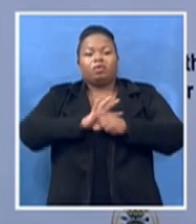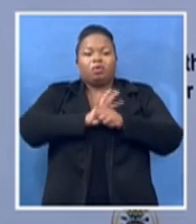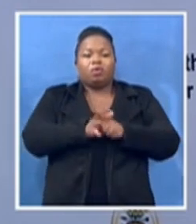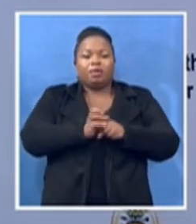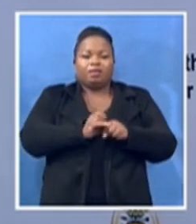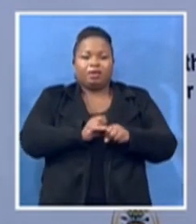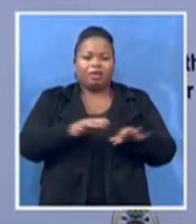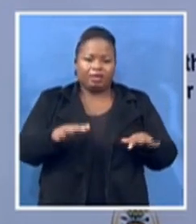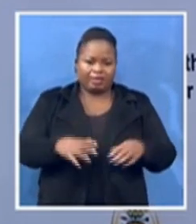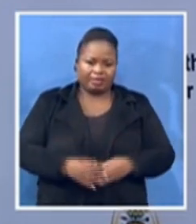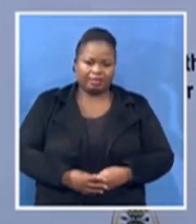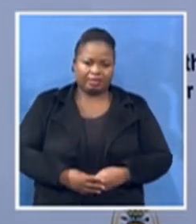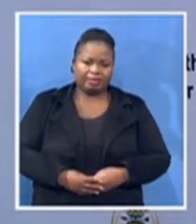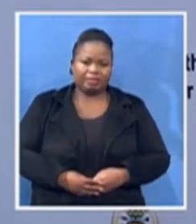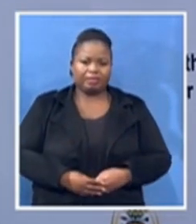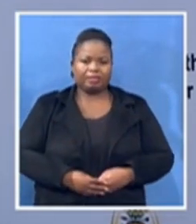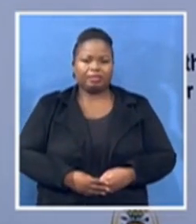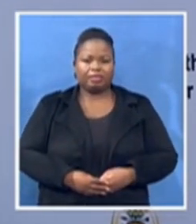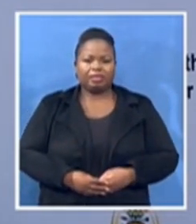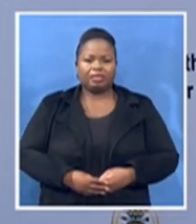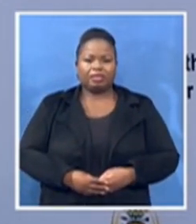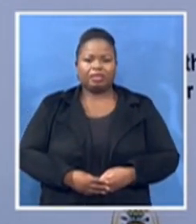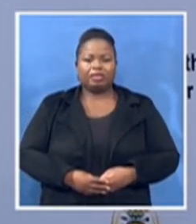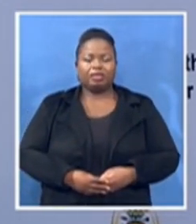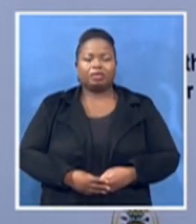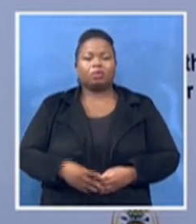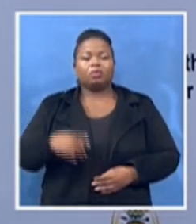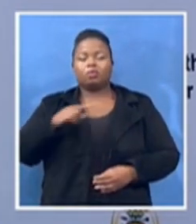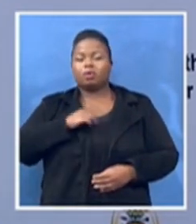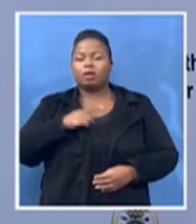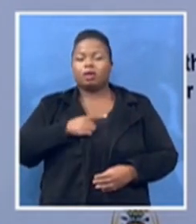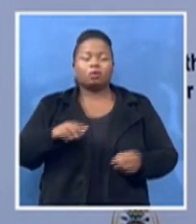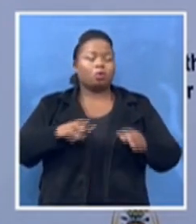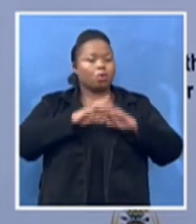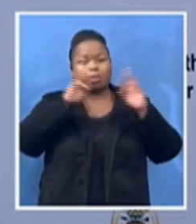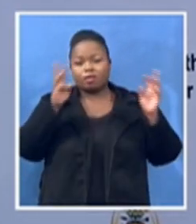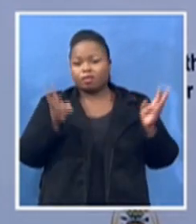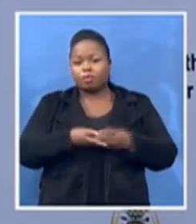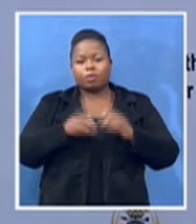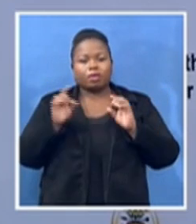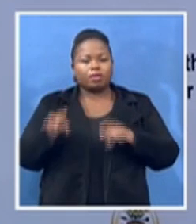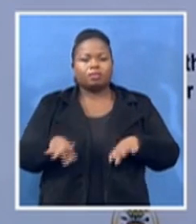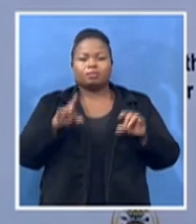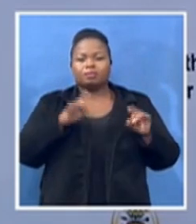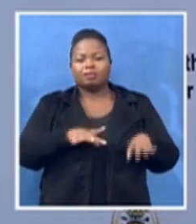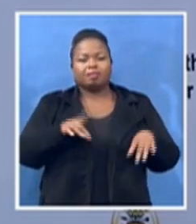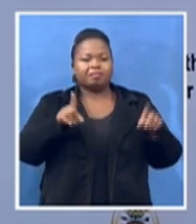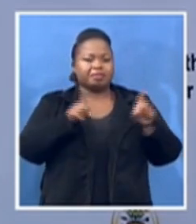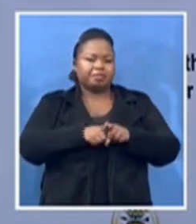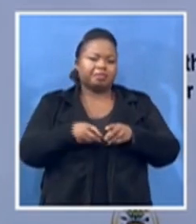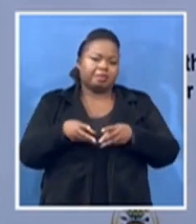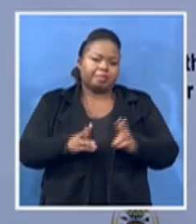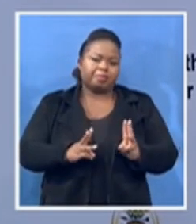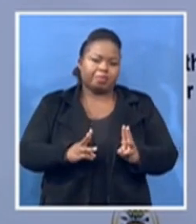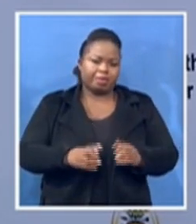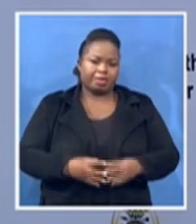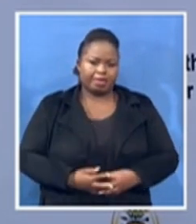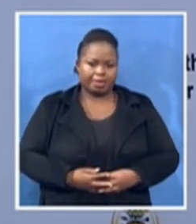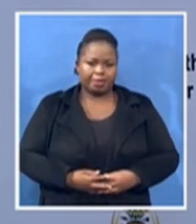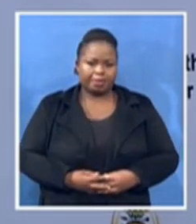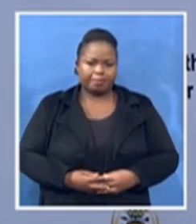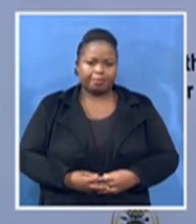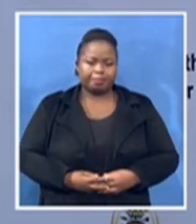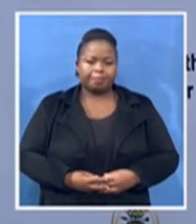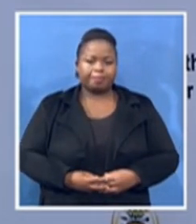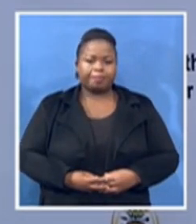the world over. Eh, you can just guess, eh, that